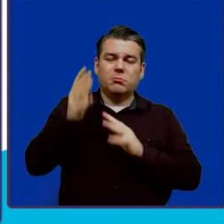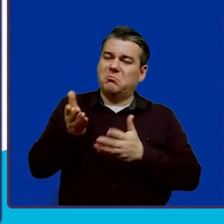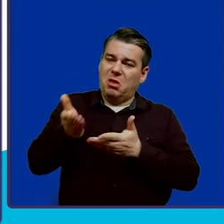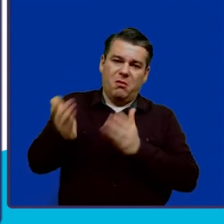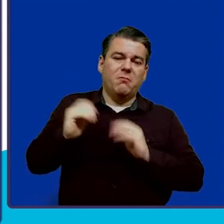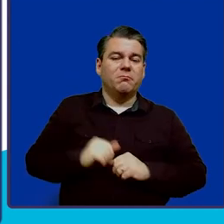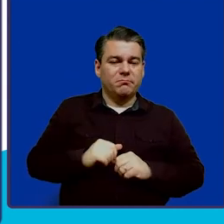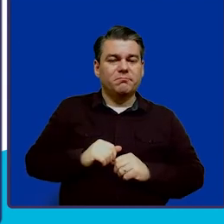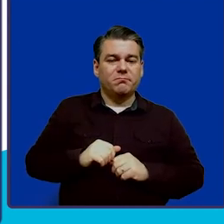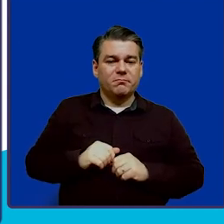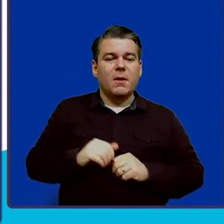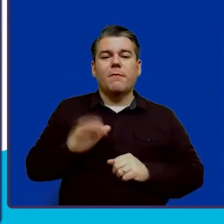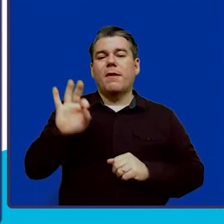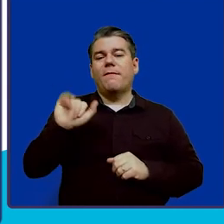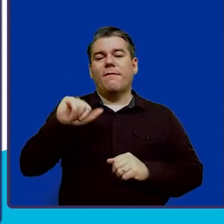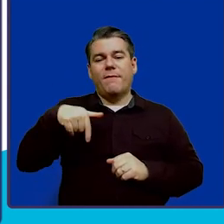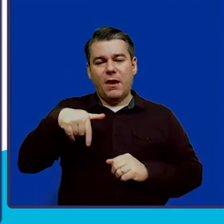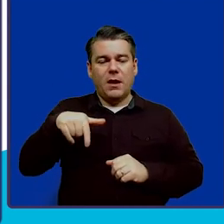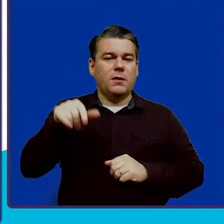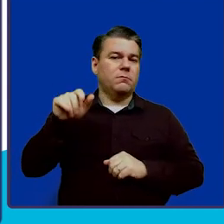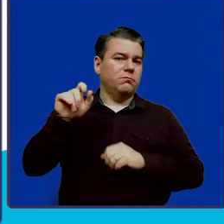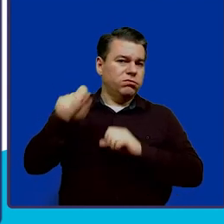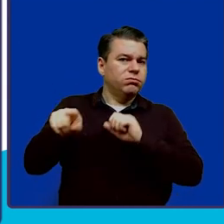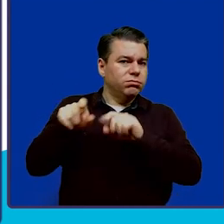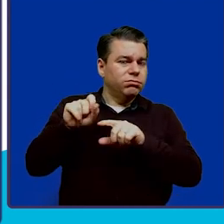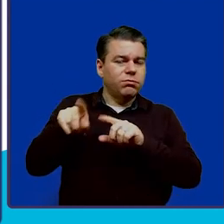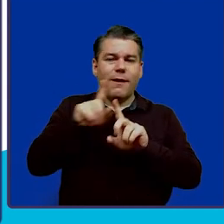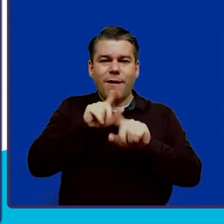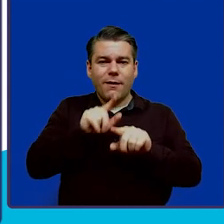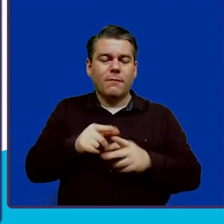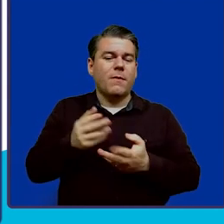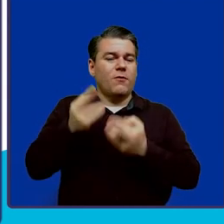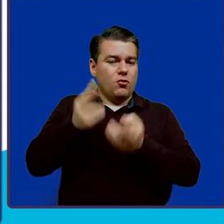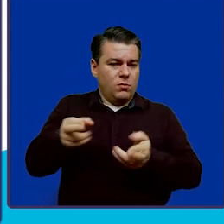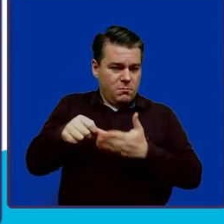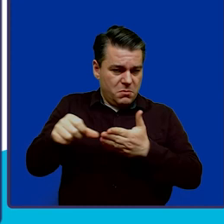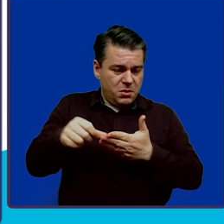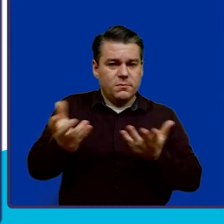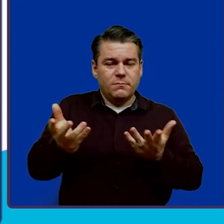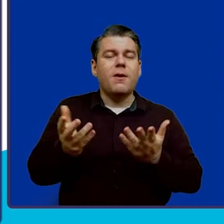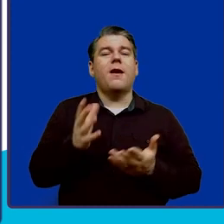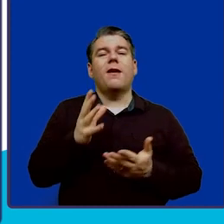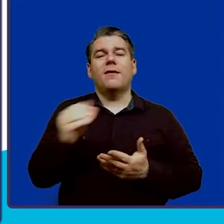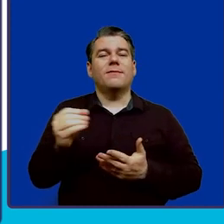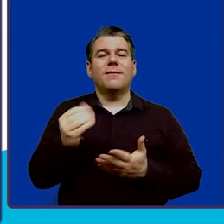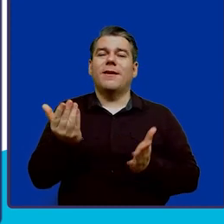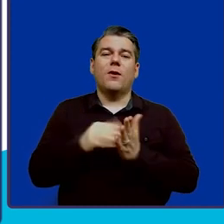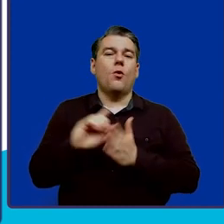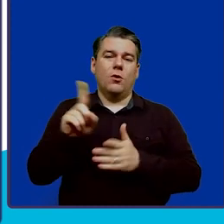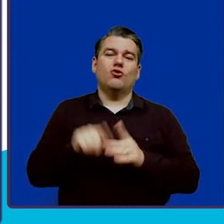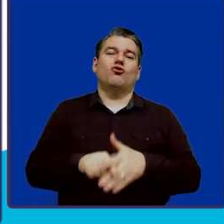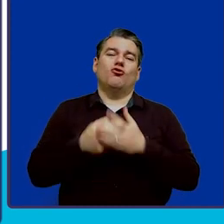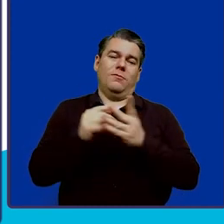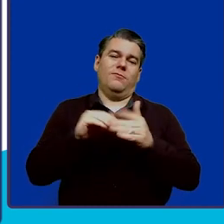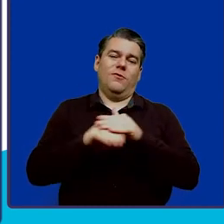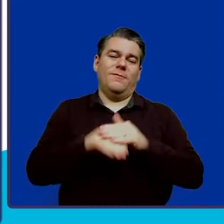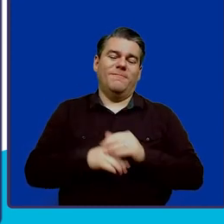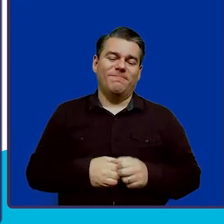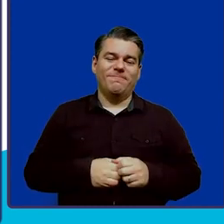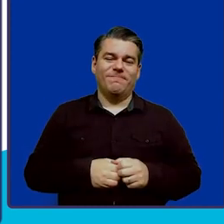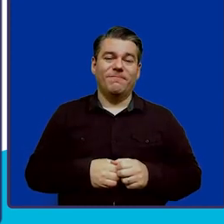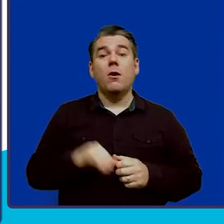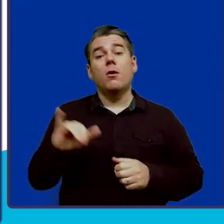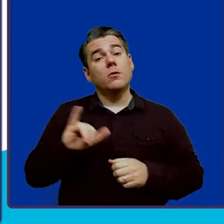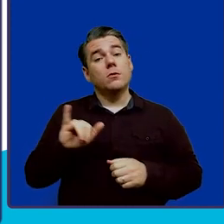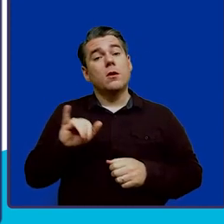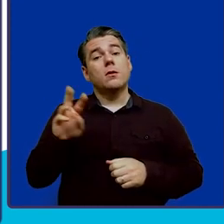There's a list of frequently asked questions, there's a resources page, and again this is where enrollment begins. Also,